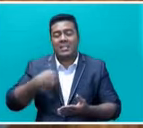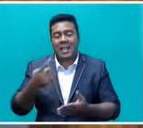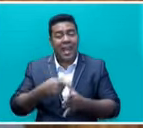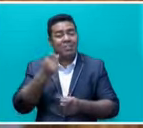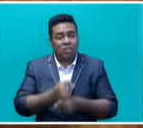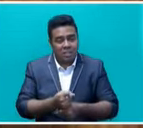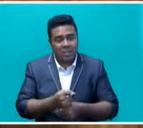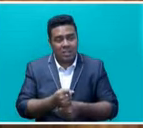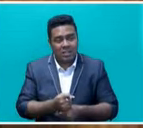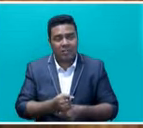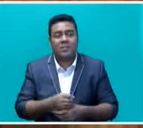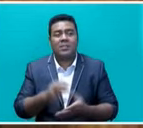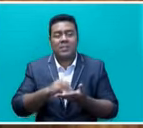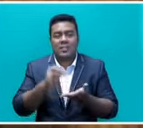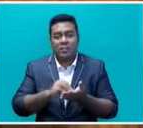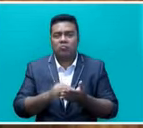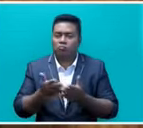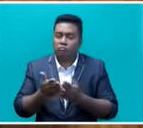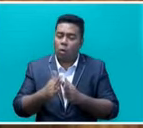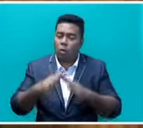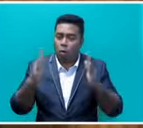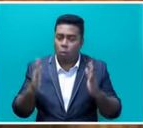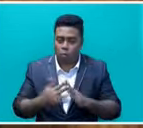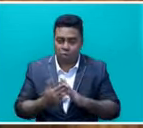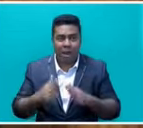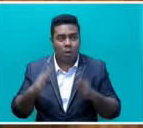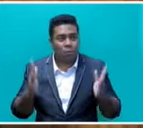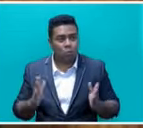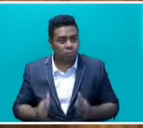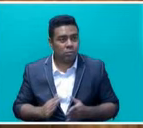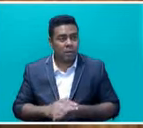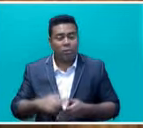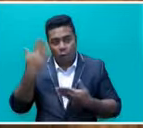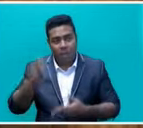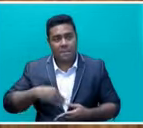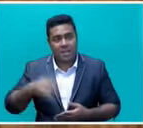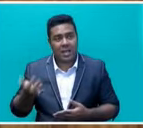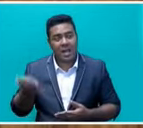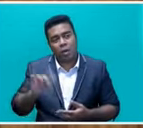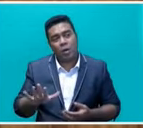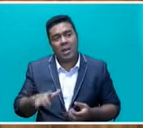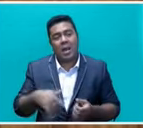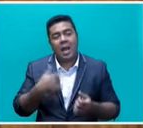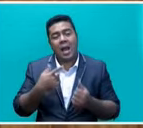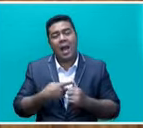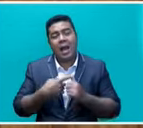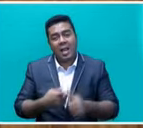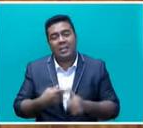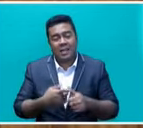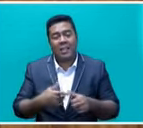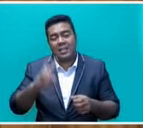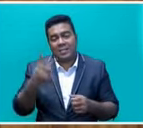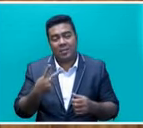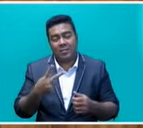Communication, housing and community development, I do realize that one more Minister has answered the first question, so if we can actually elaborate on the